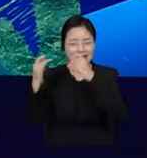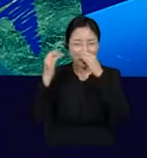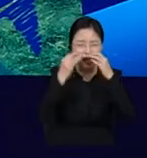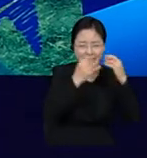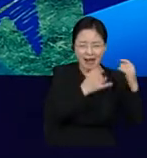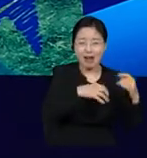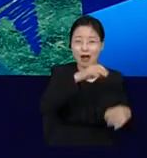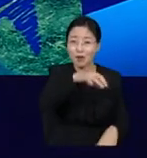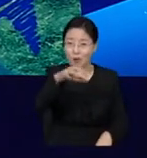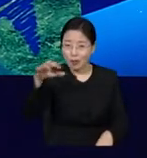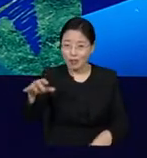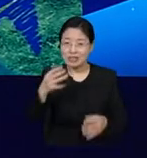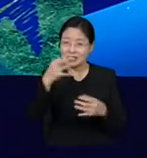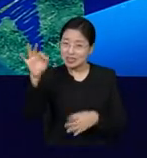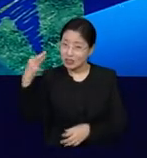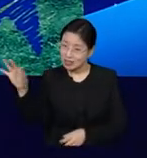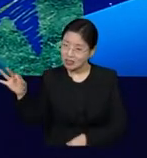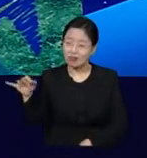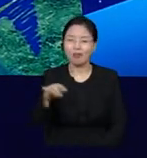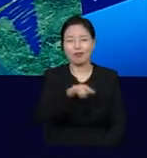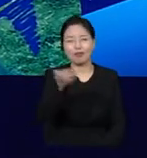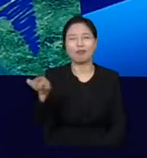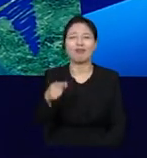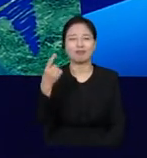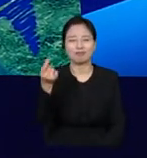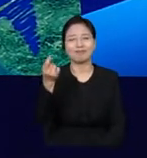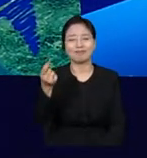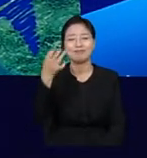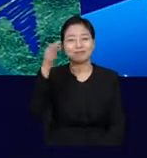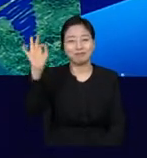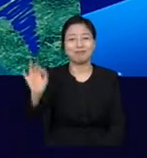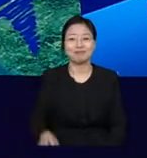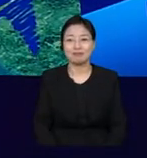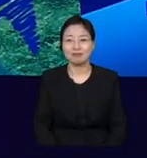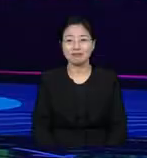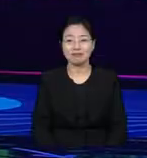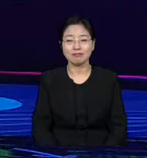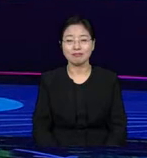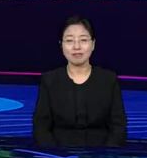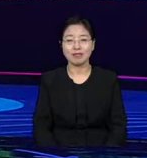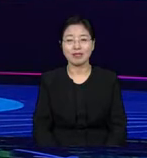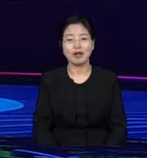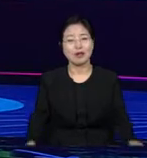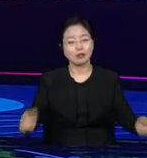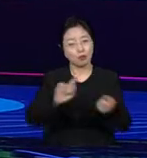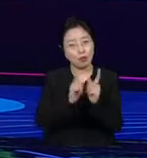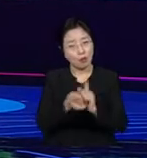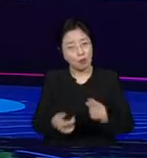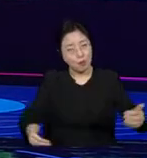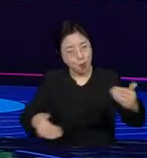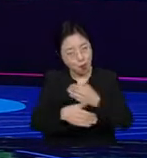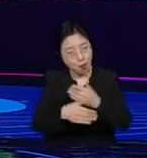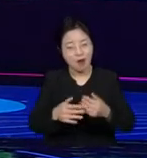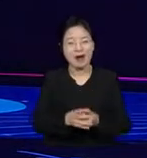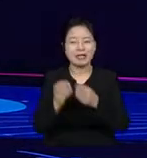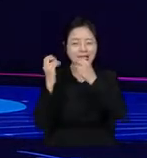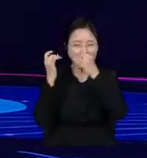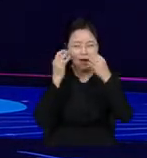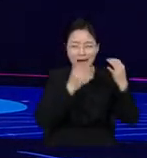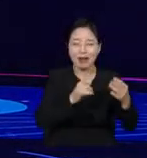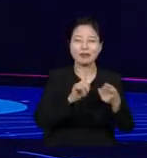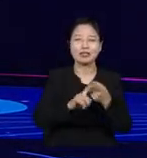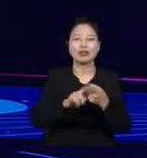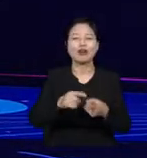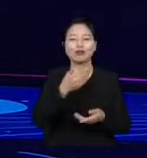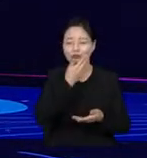Some of the earlier speakers talk about inclusion and diversity and understanding, and basically this library very much focuses on